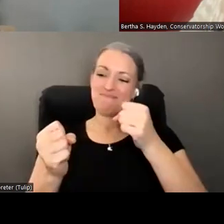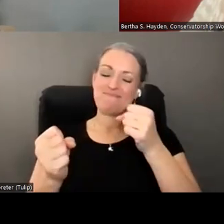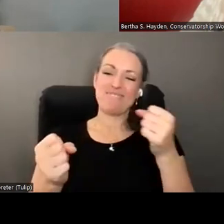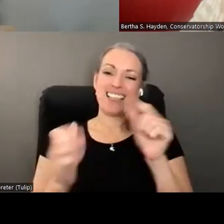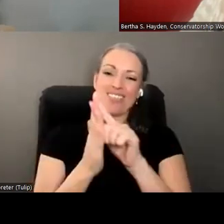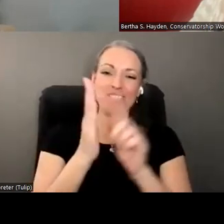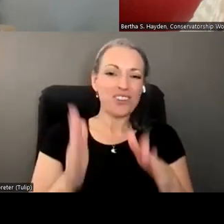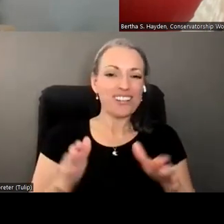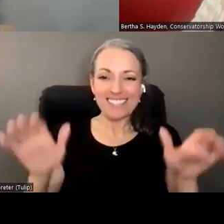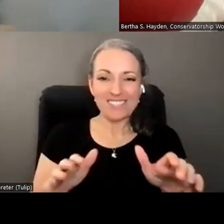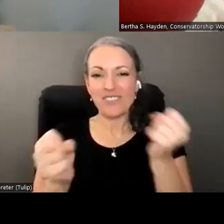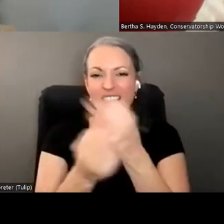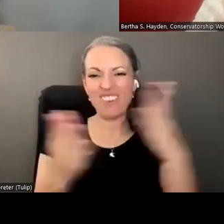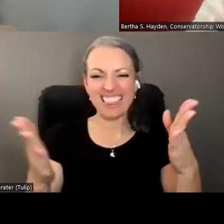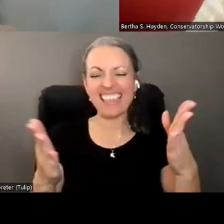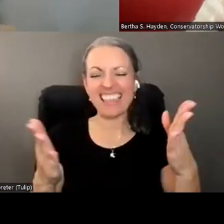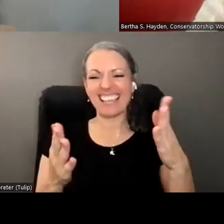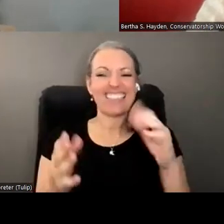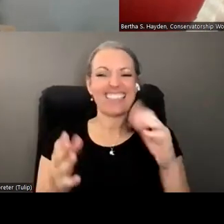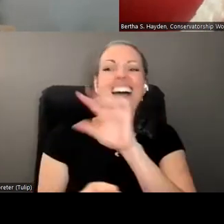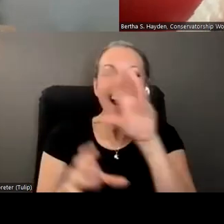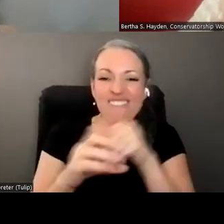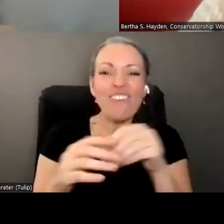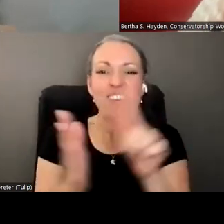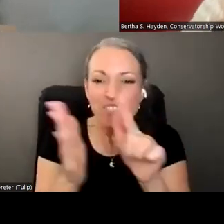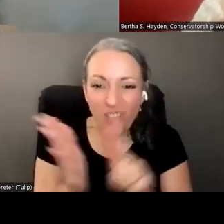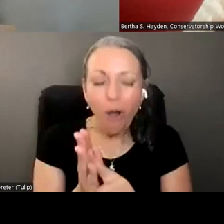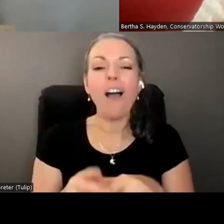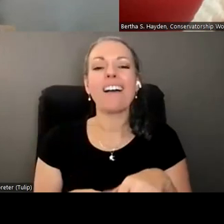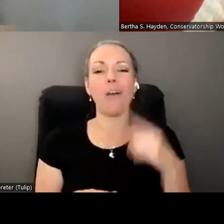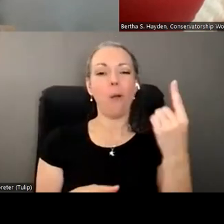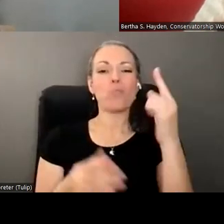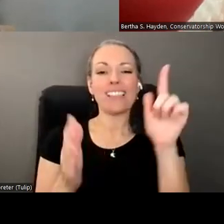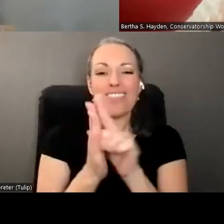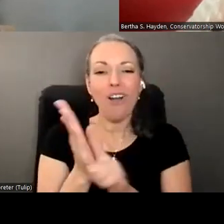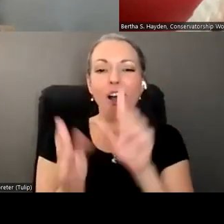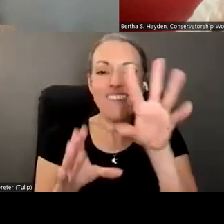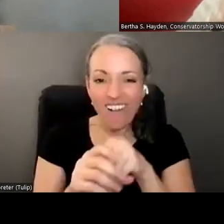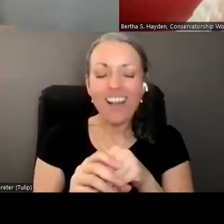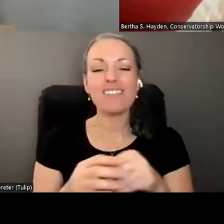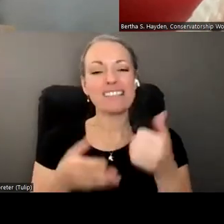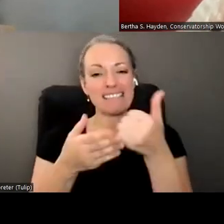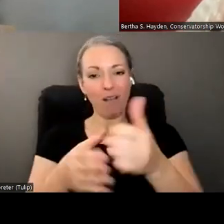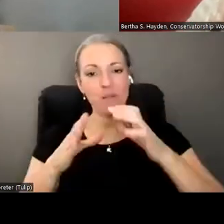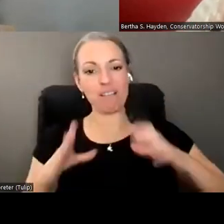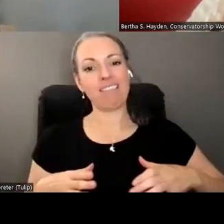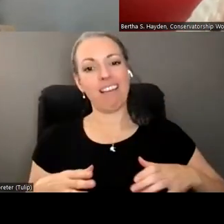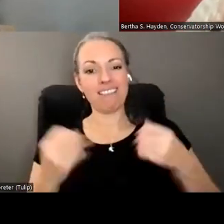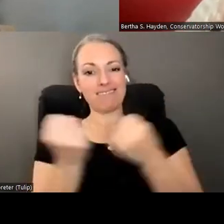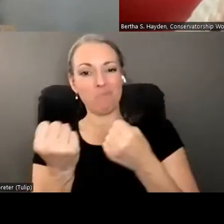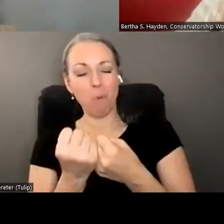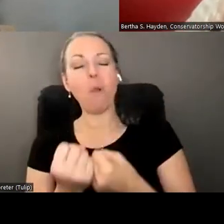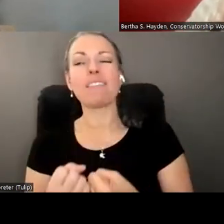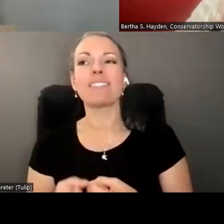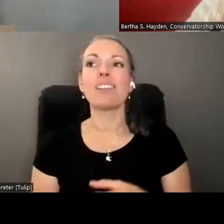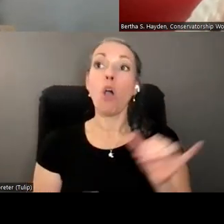things that are outside of the realm of just straight legal work to try to help their clients as much as possible. I would also